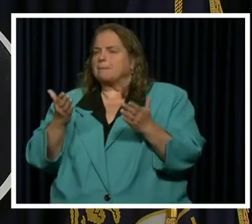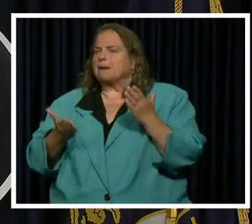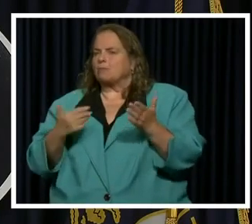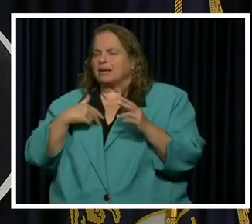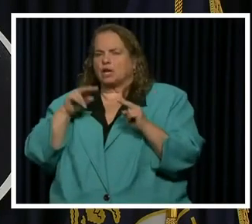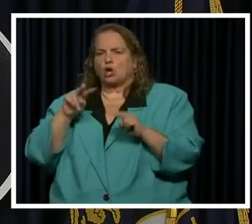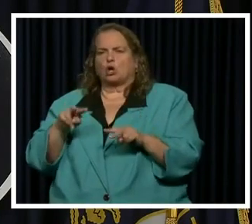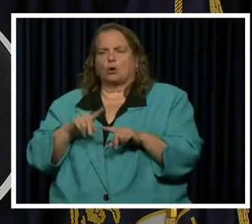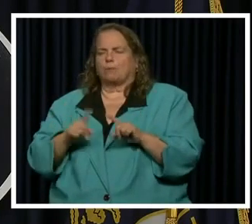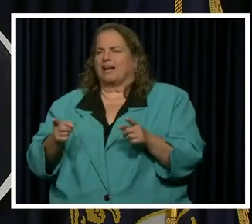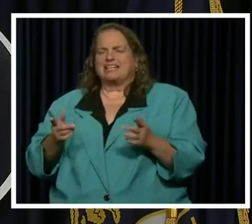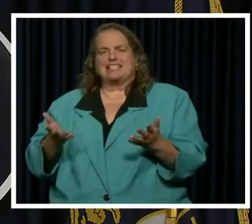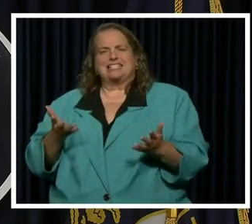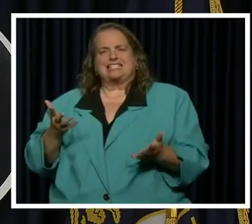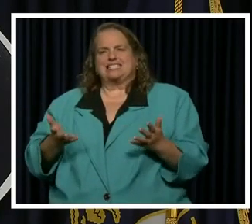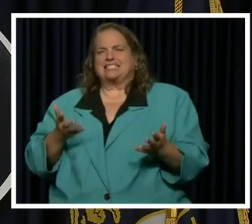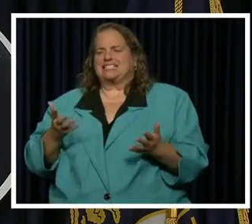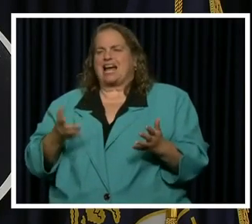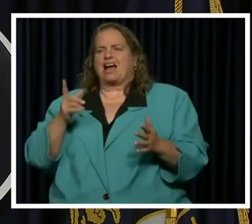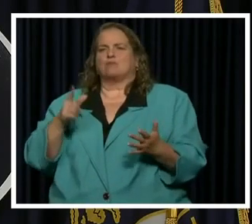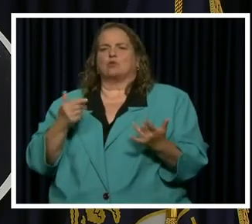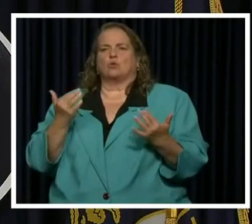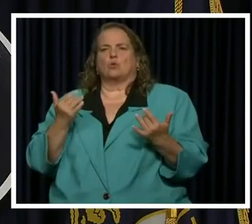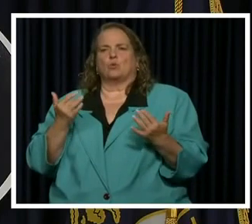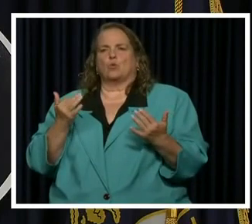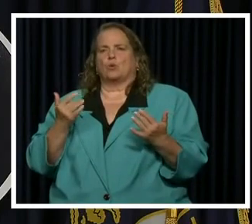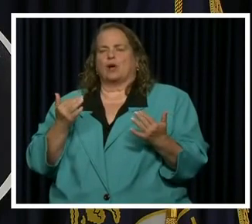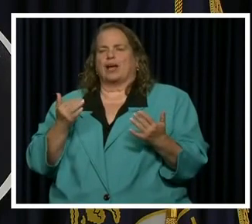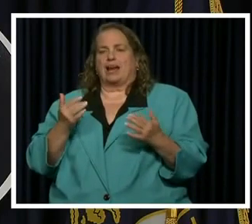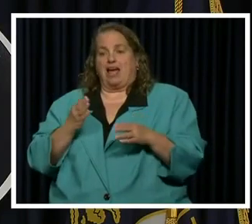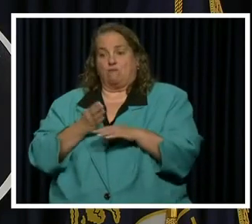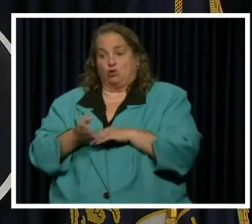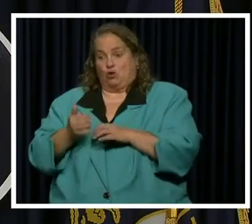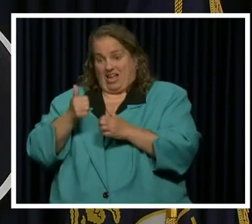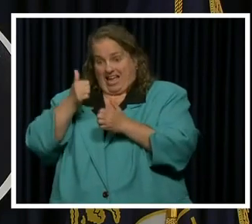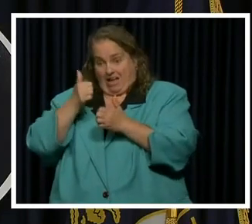look at that. But it'd have to be really after every, um,